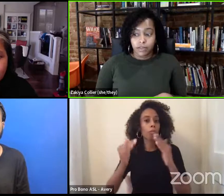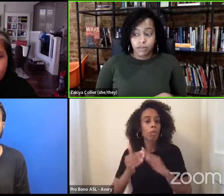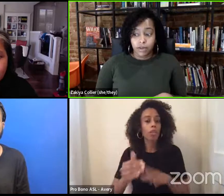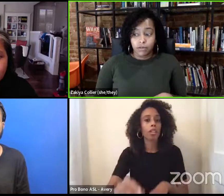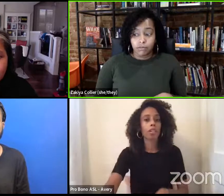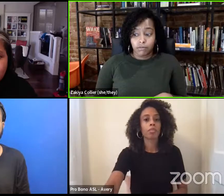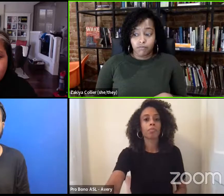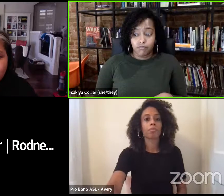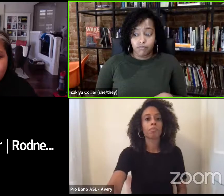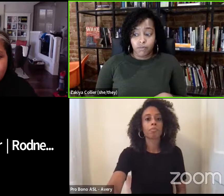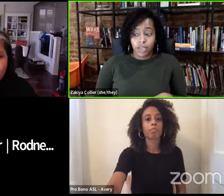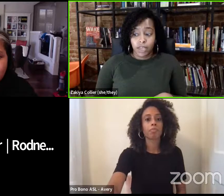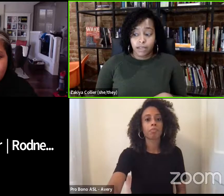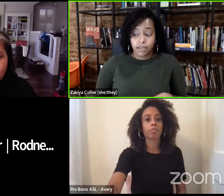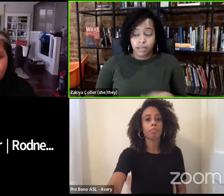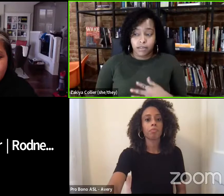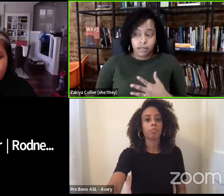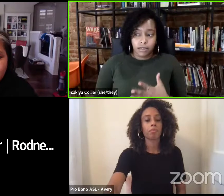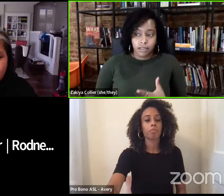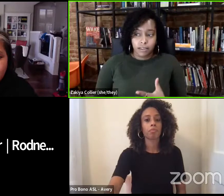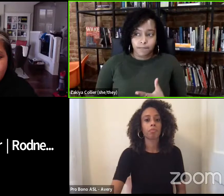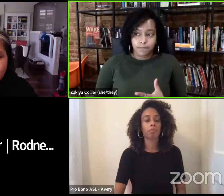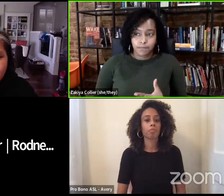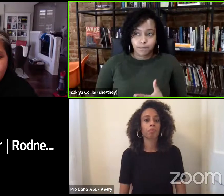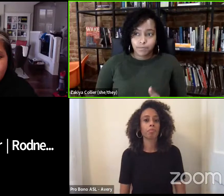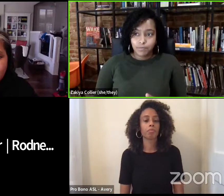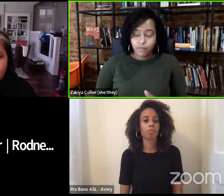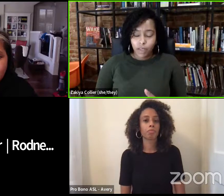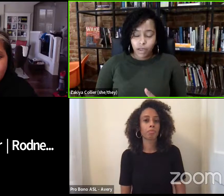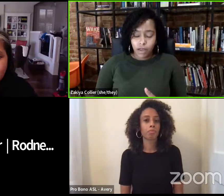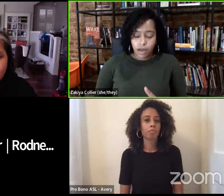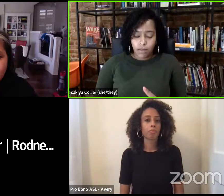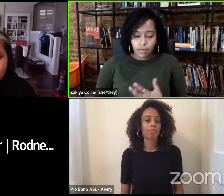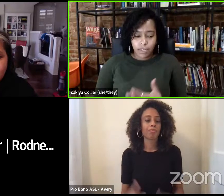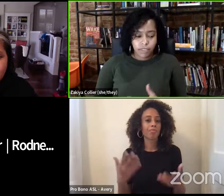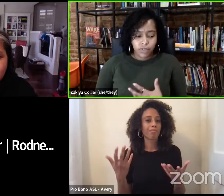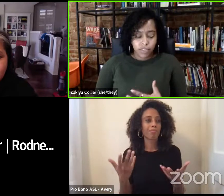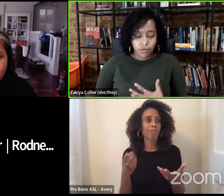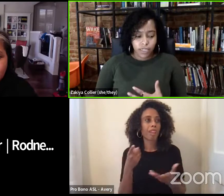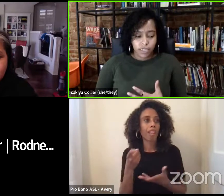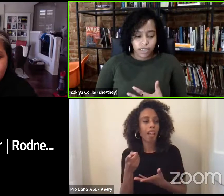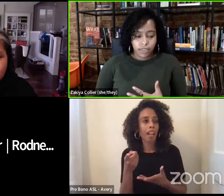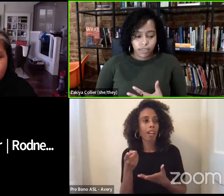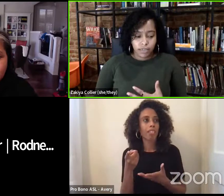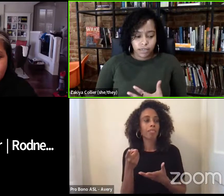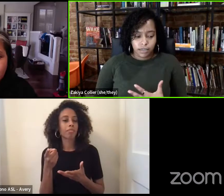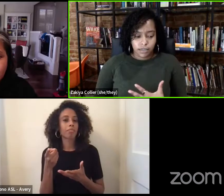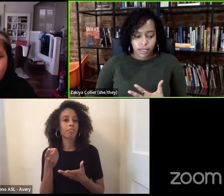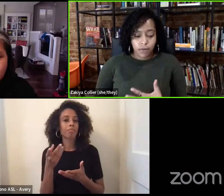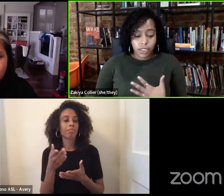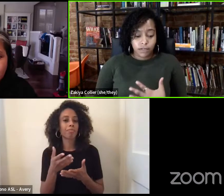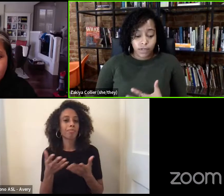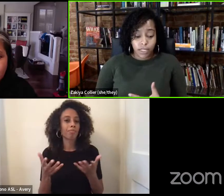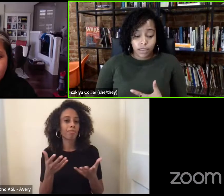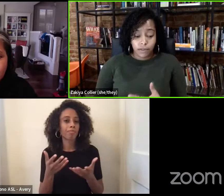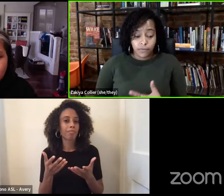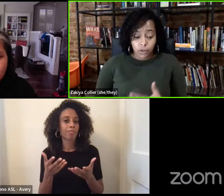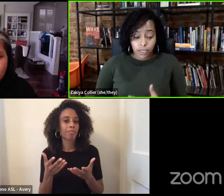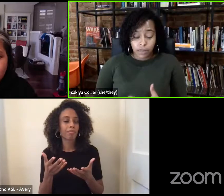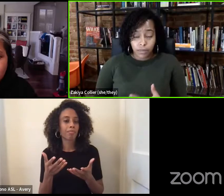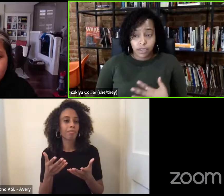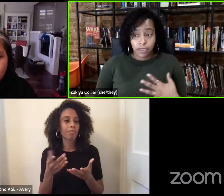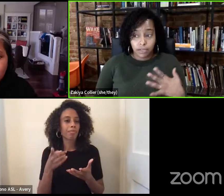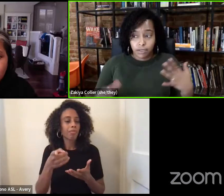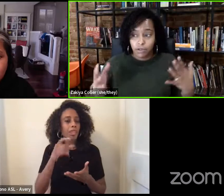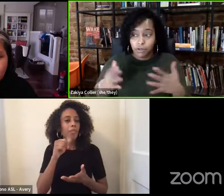you know, that the, the, um, the piece really wasn't, that wasn't really the